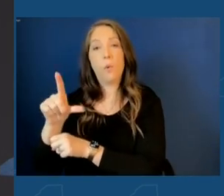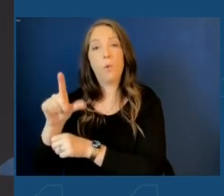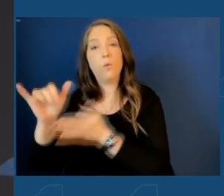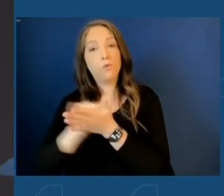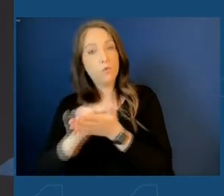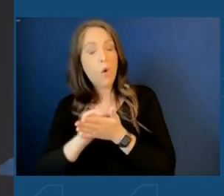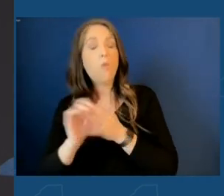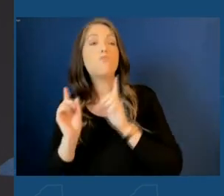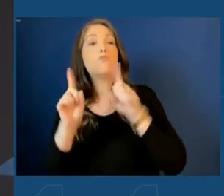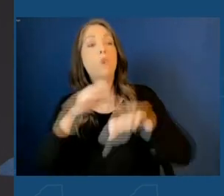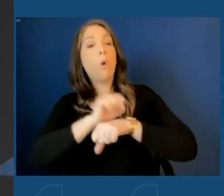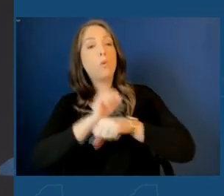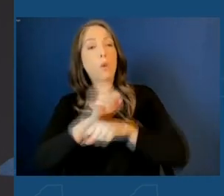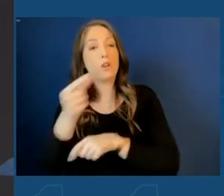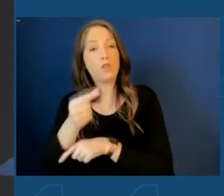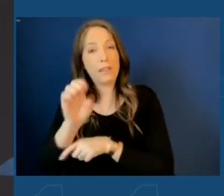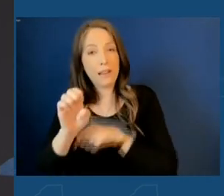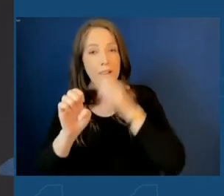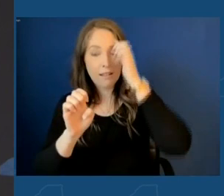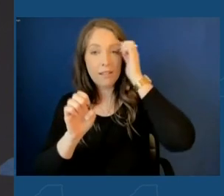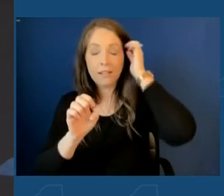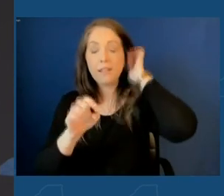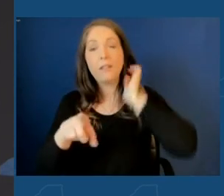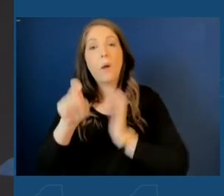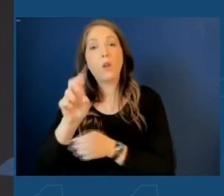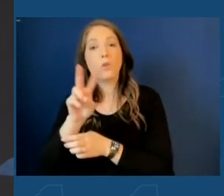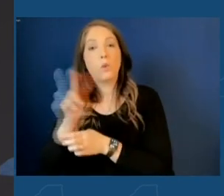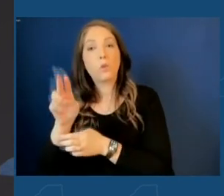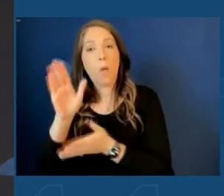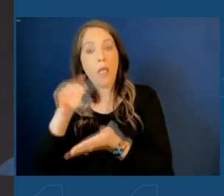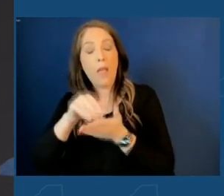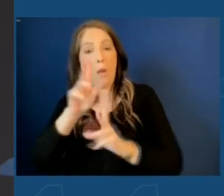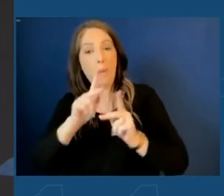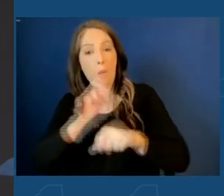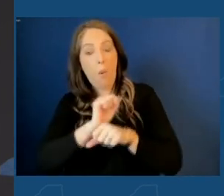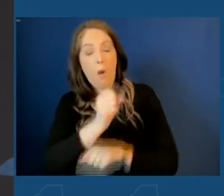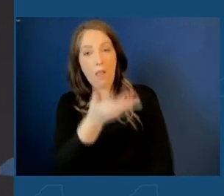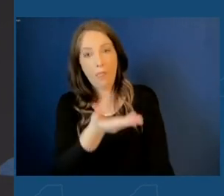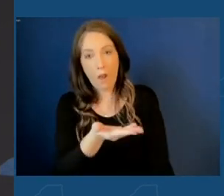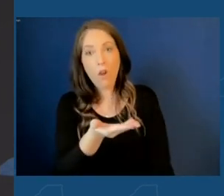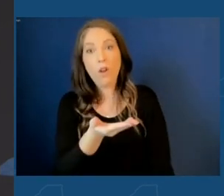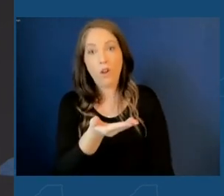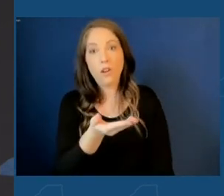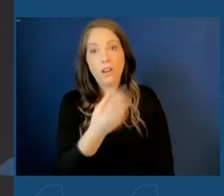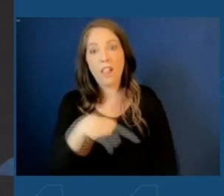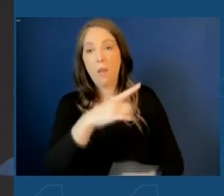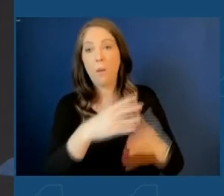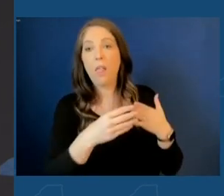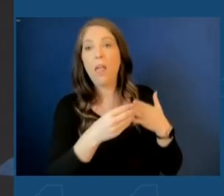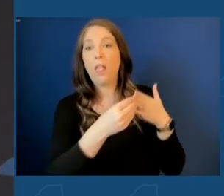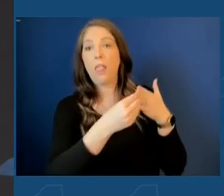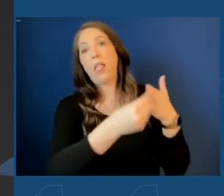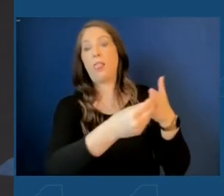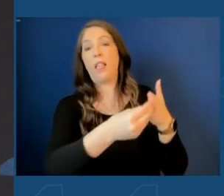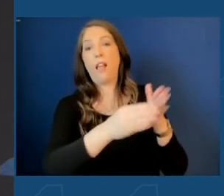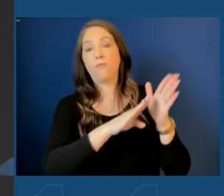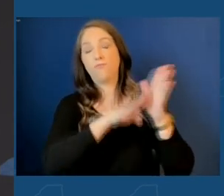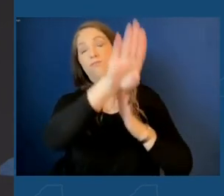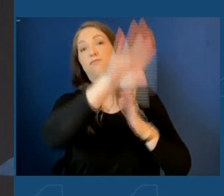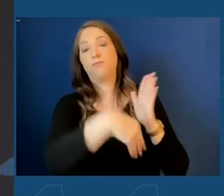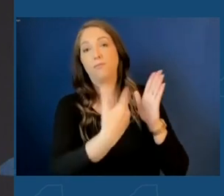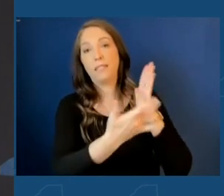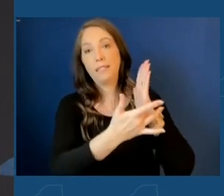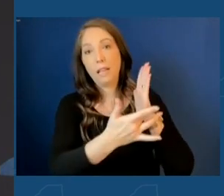when there were 22,000 people working out there at the leading edge of technology development and